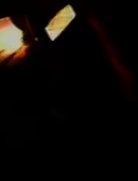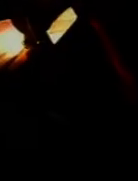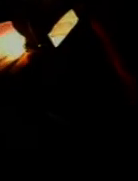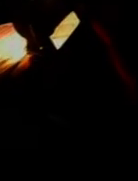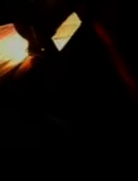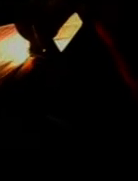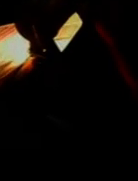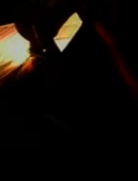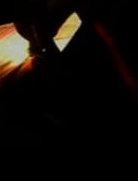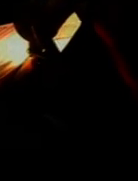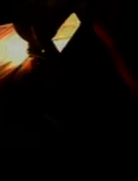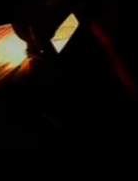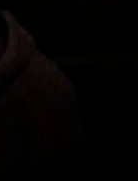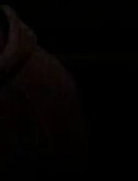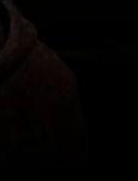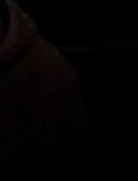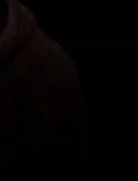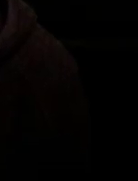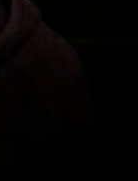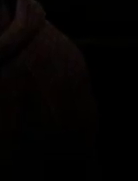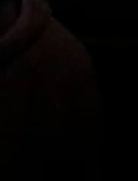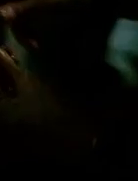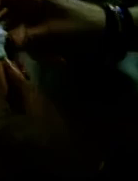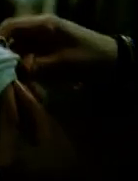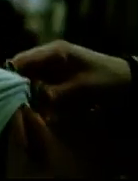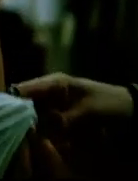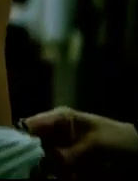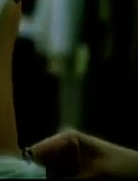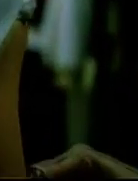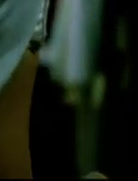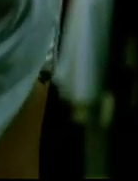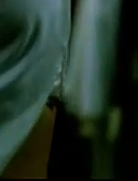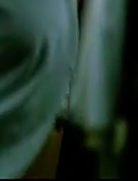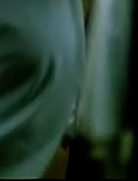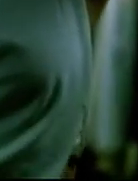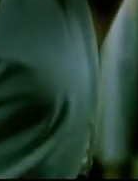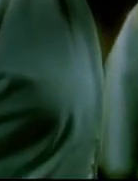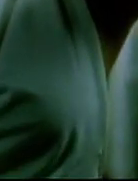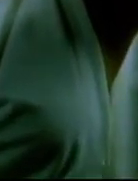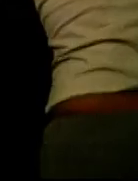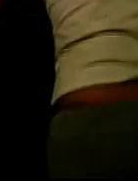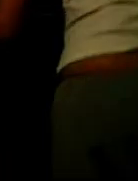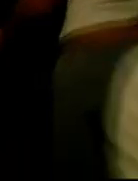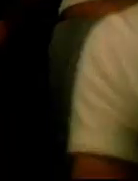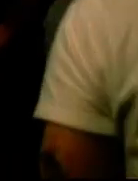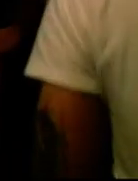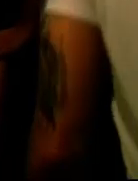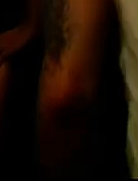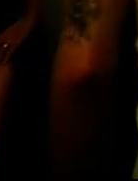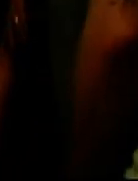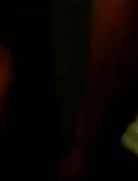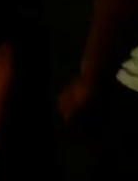You raise me up to walk on stormy seas.